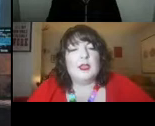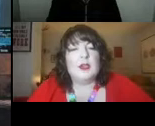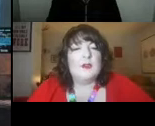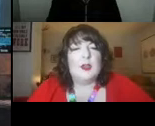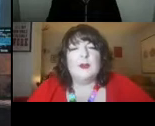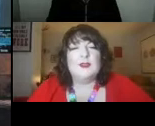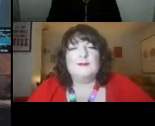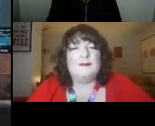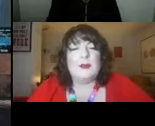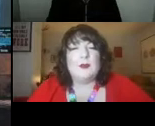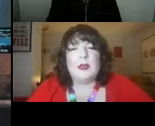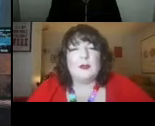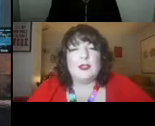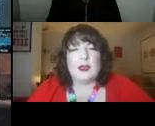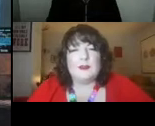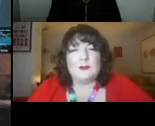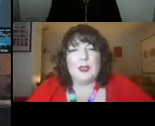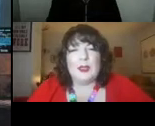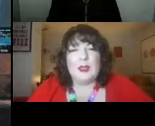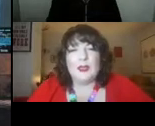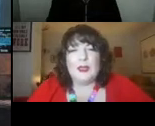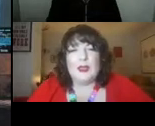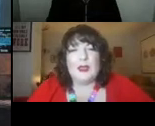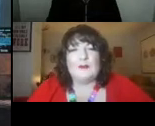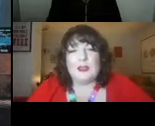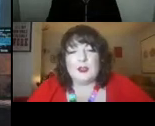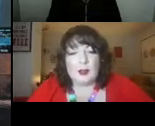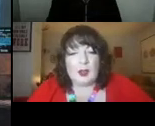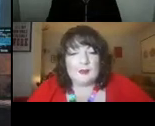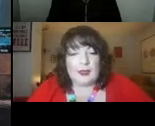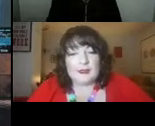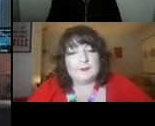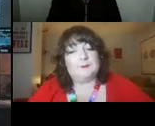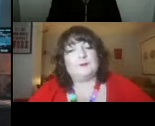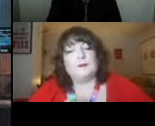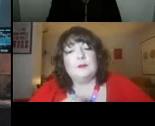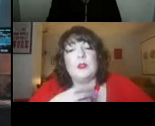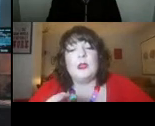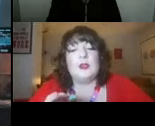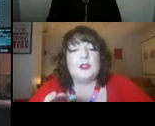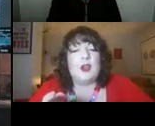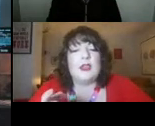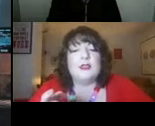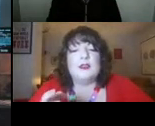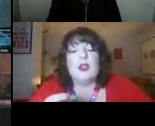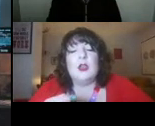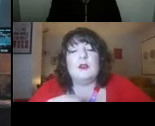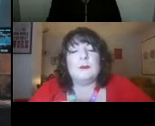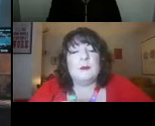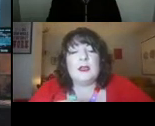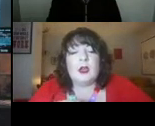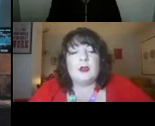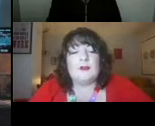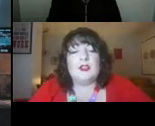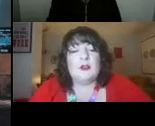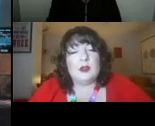It kind of happened maybe a week or two after we finished our pilot phase. But Lost Horizon was the